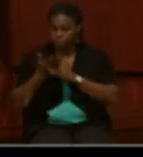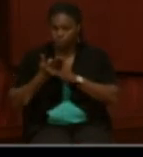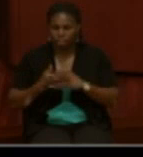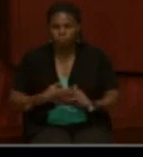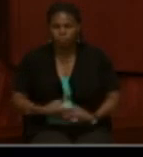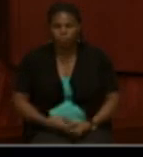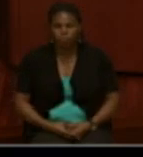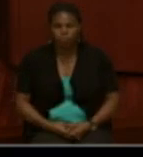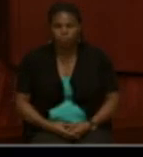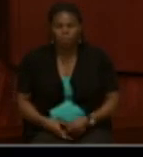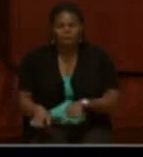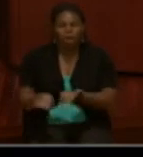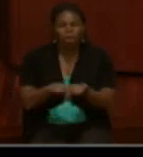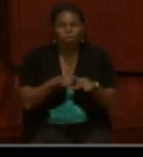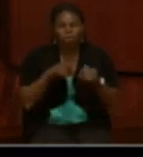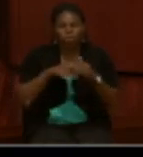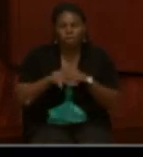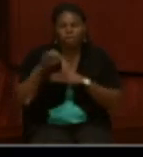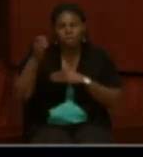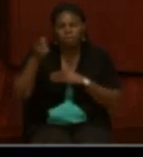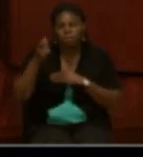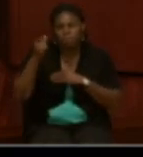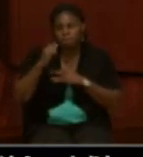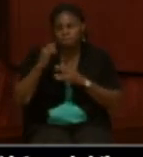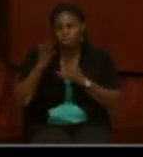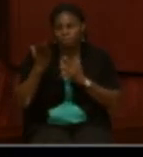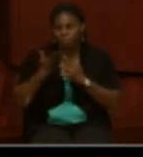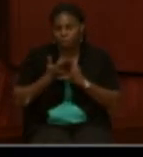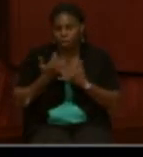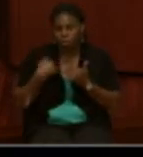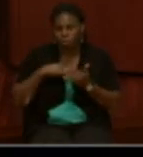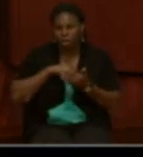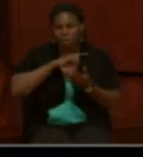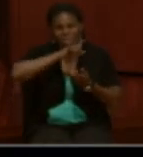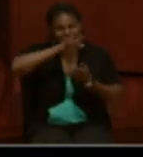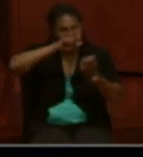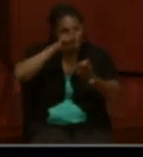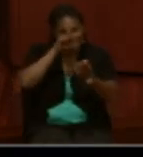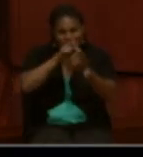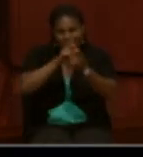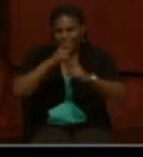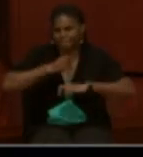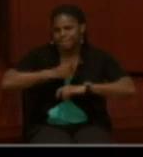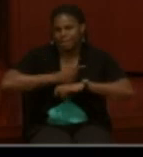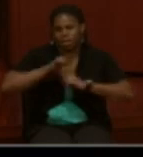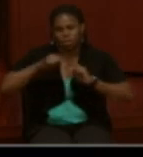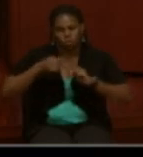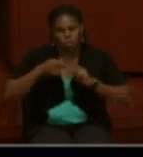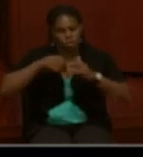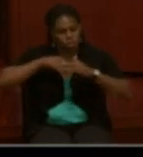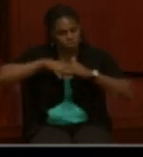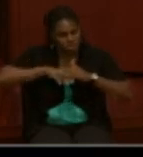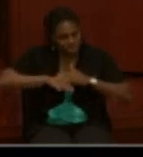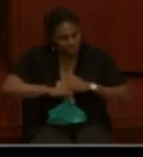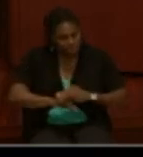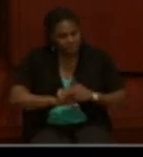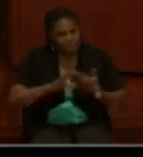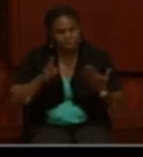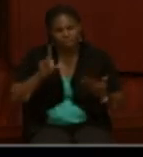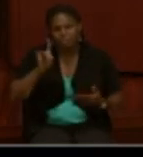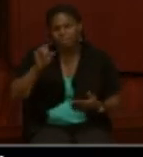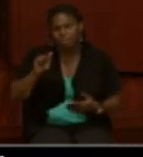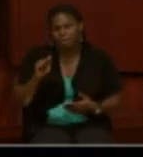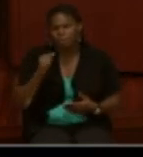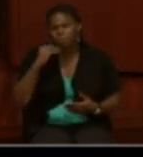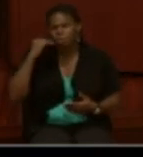And then also in his pension file, we get the exact dates of when he was in the National Home for Disabled Volunteer